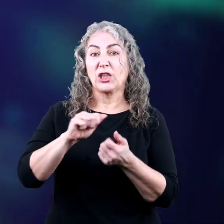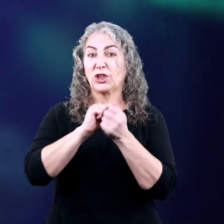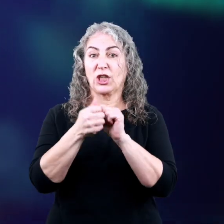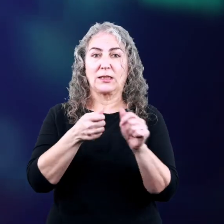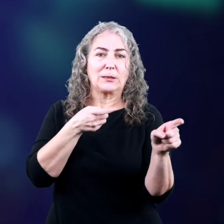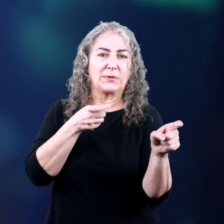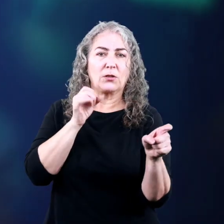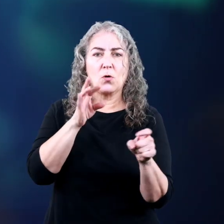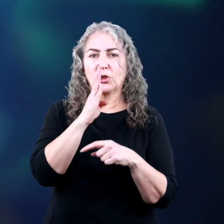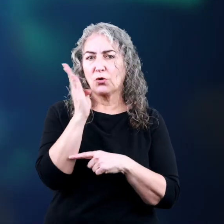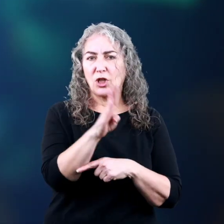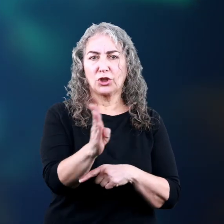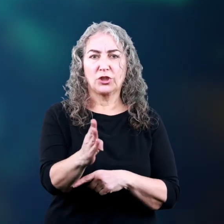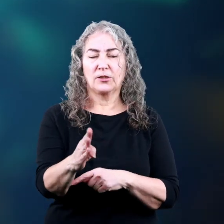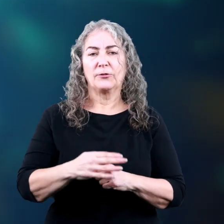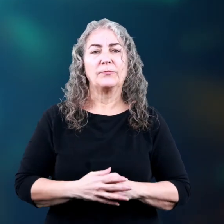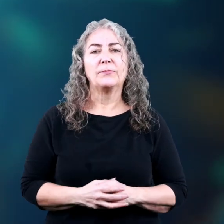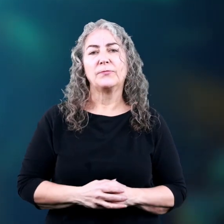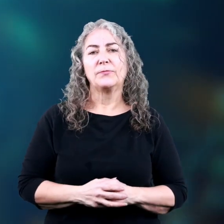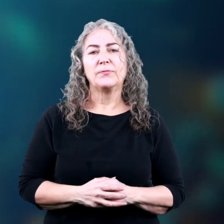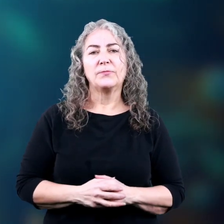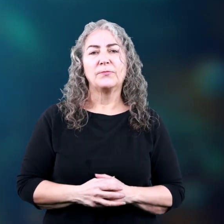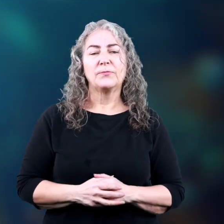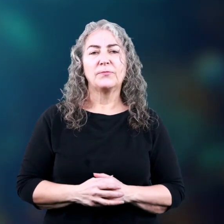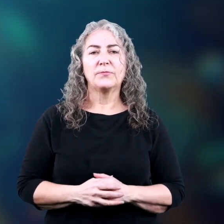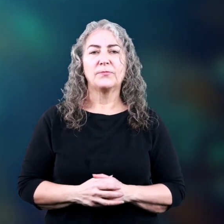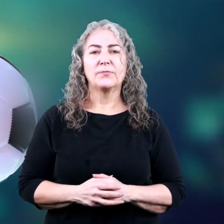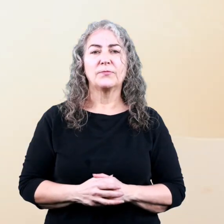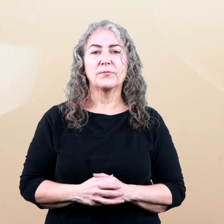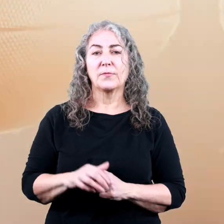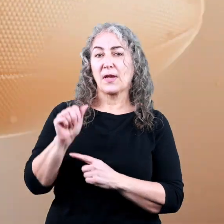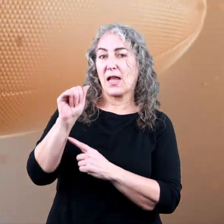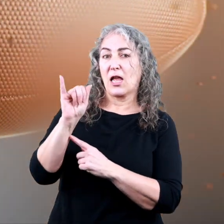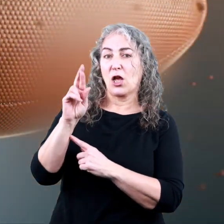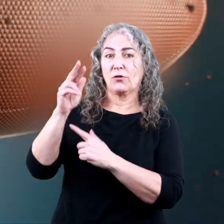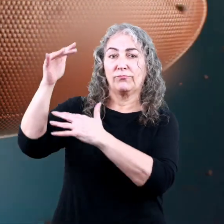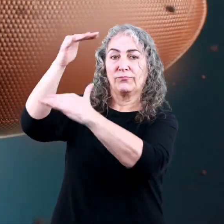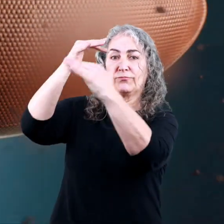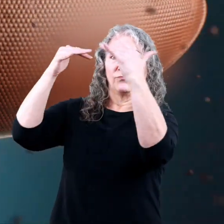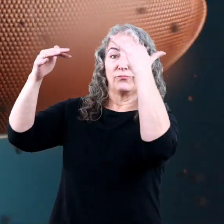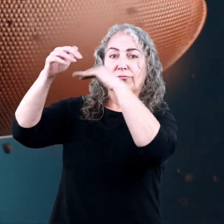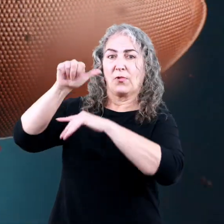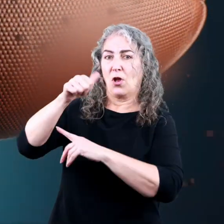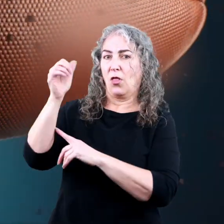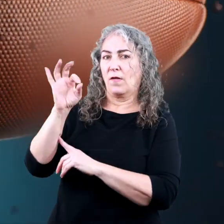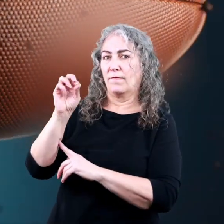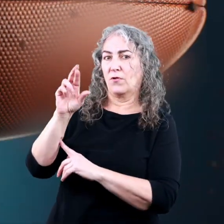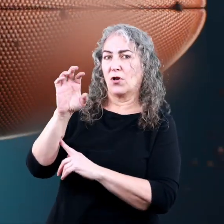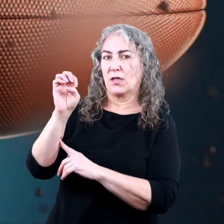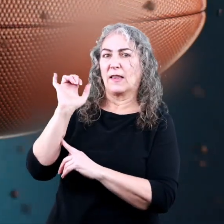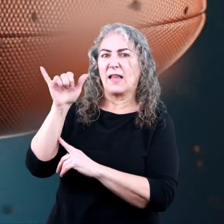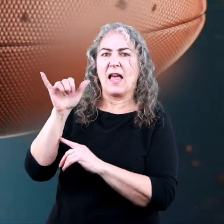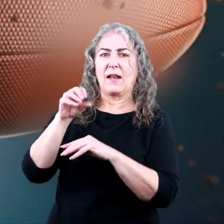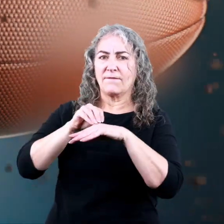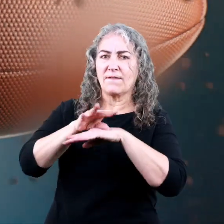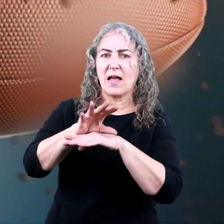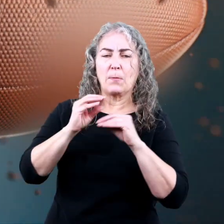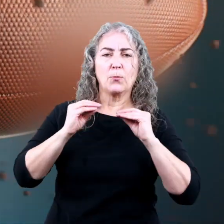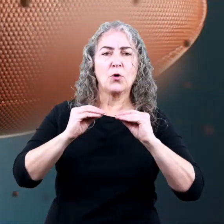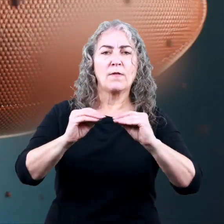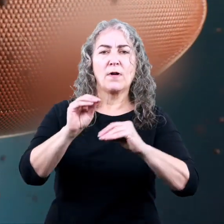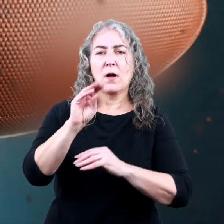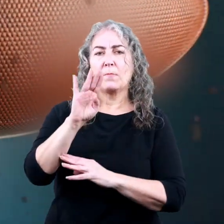is a change in speed or direction. Air resistance is another force that affects moving